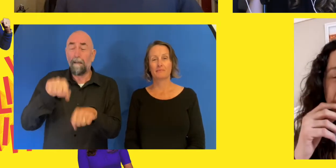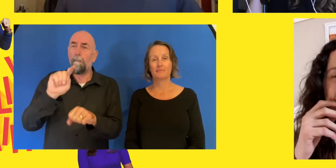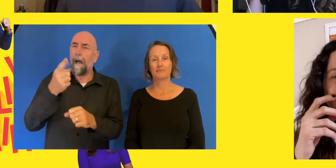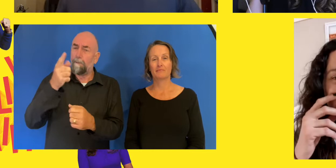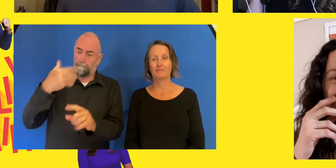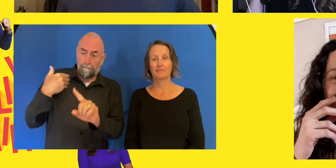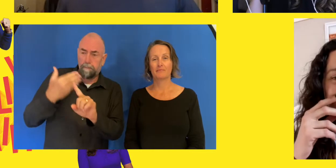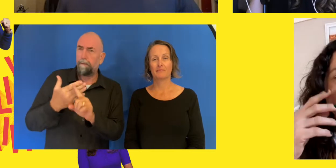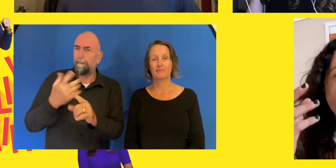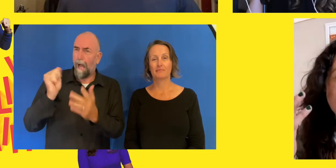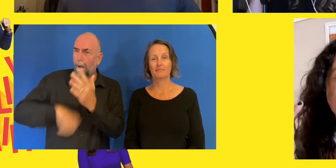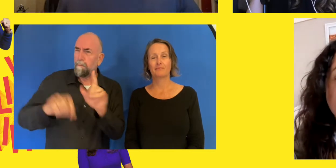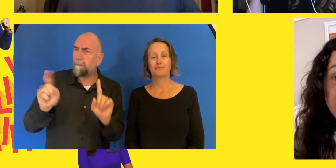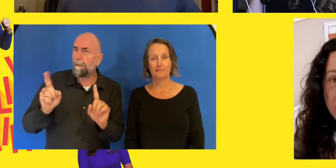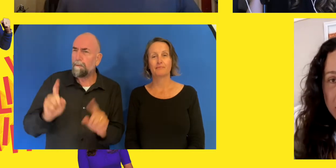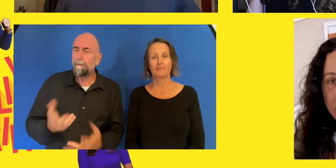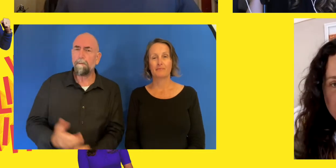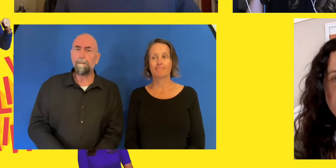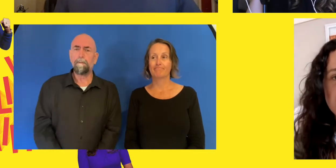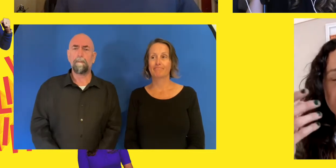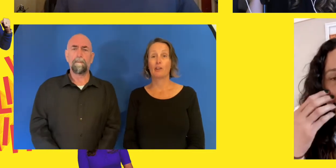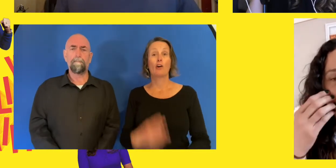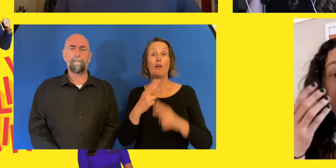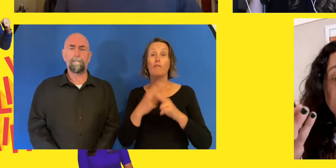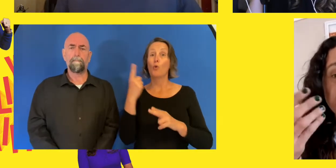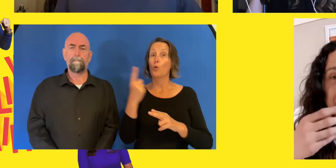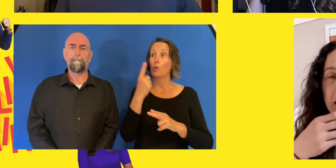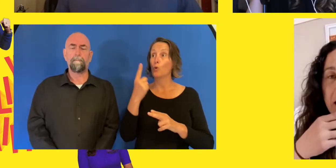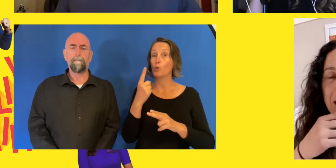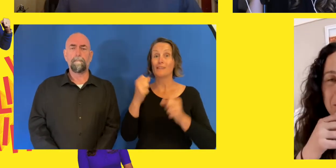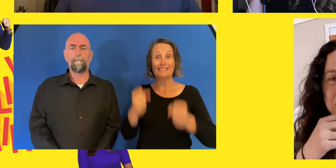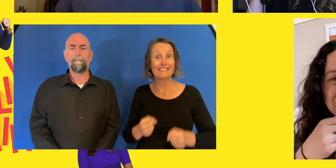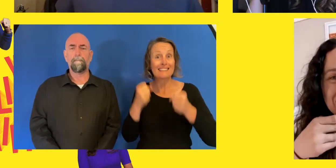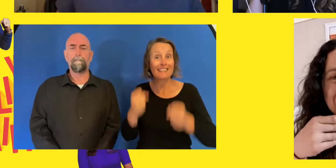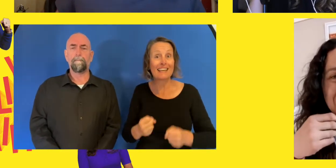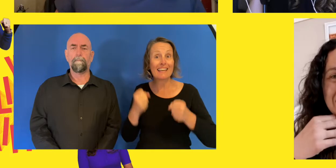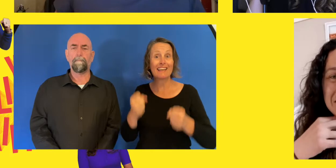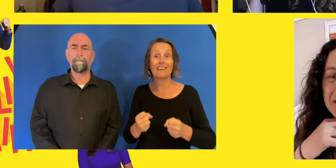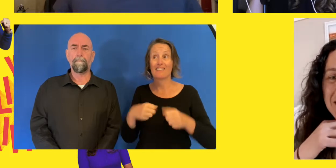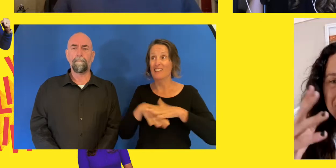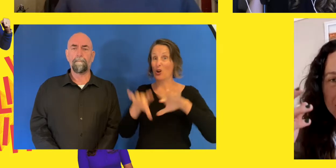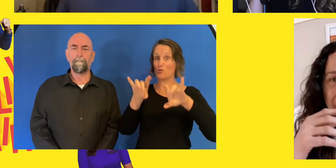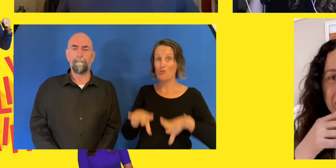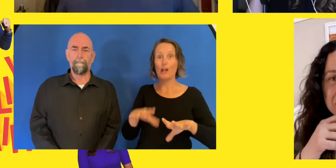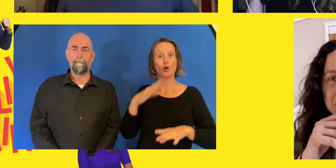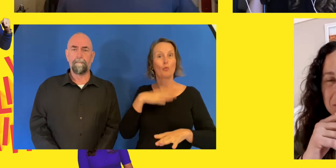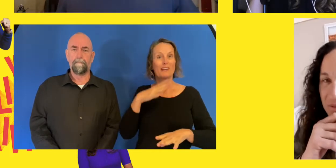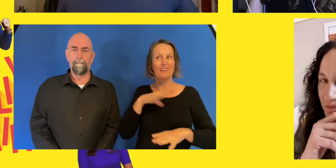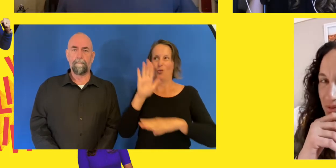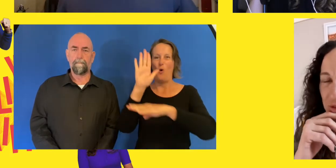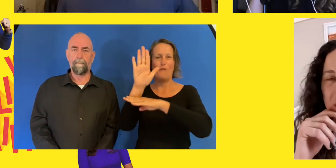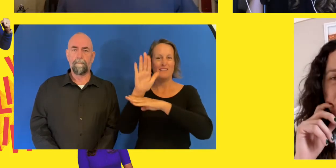about ski racing in Australia is we need to leave the country to train properly, basically. And the past